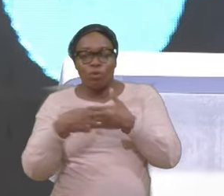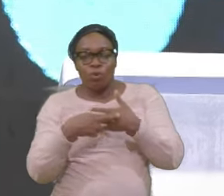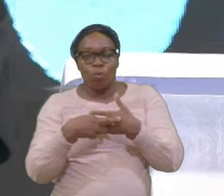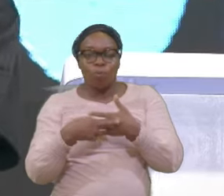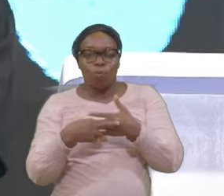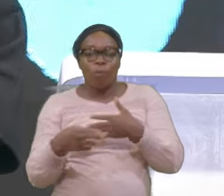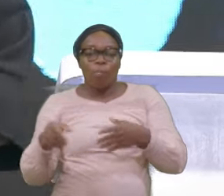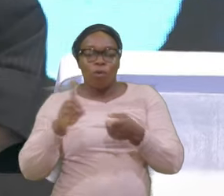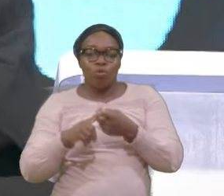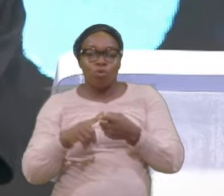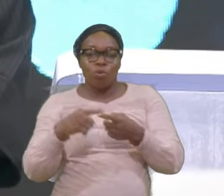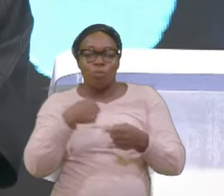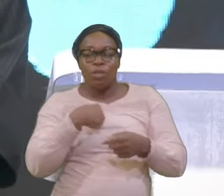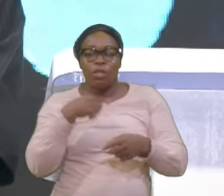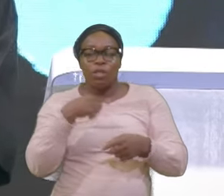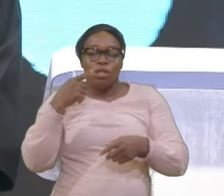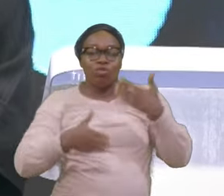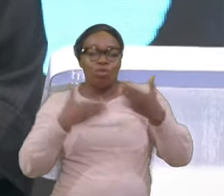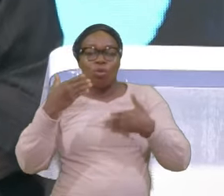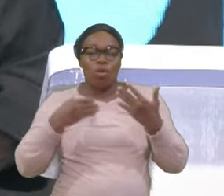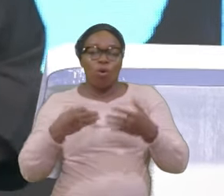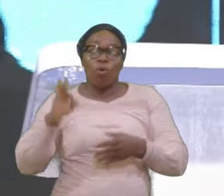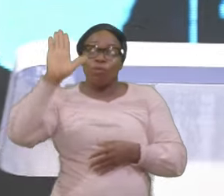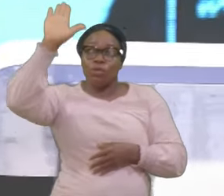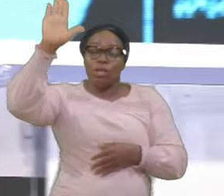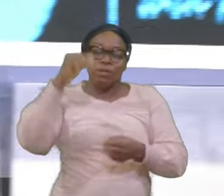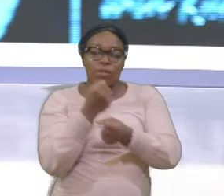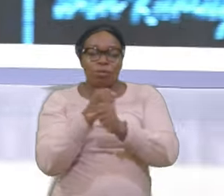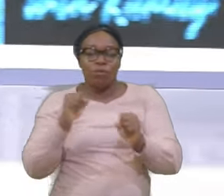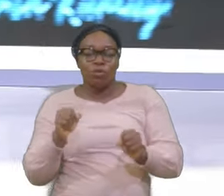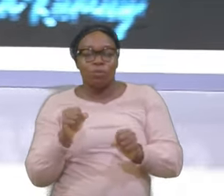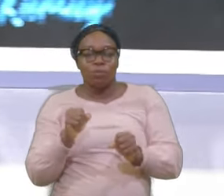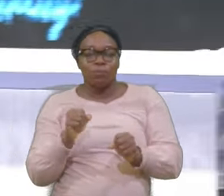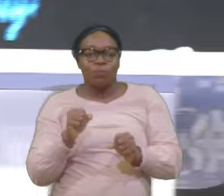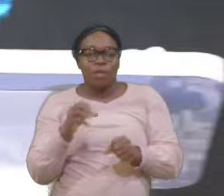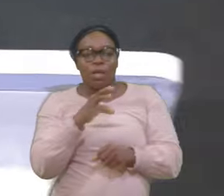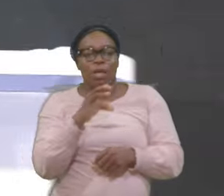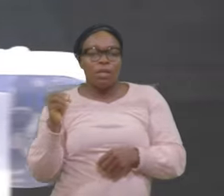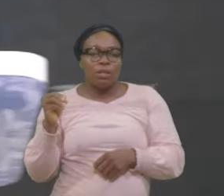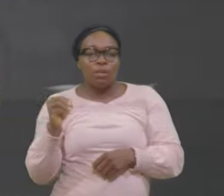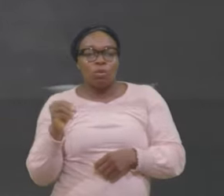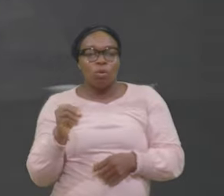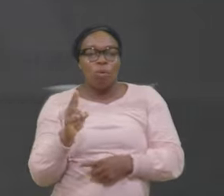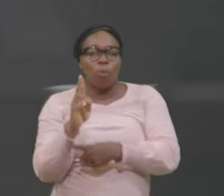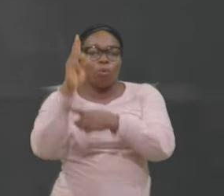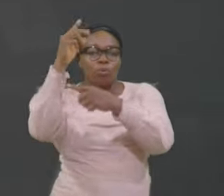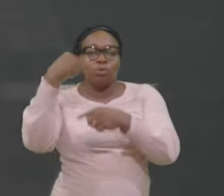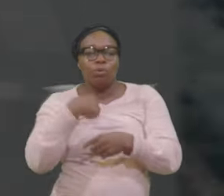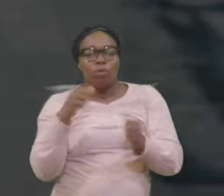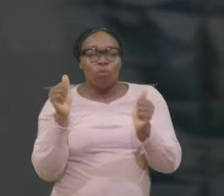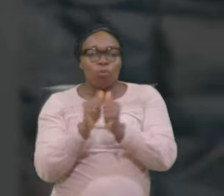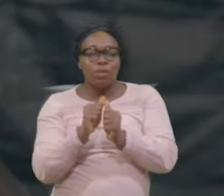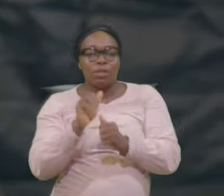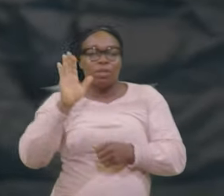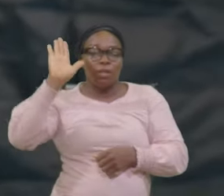who pulled me With thy free spirit And then With that rejoicing